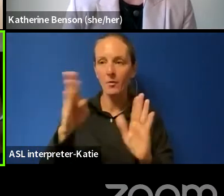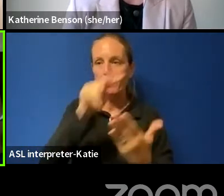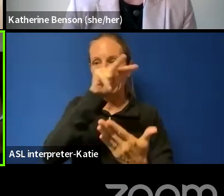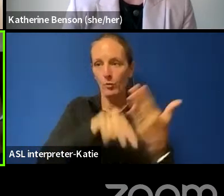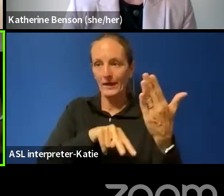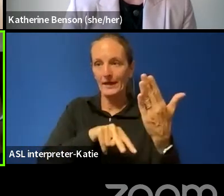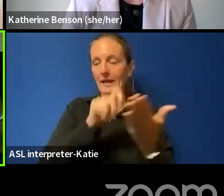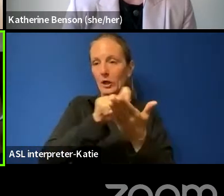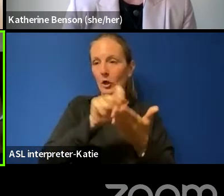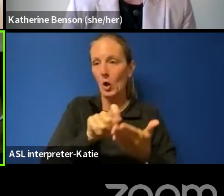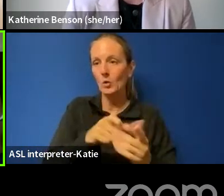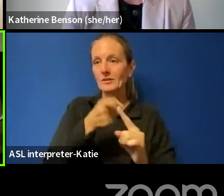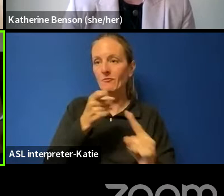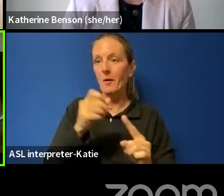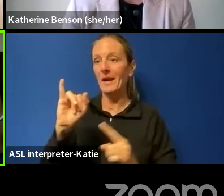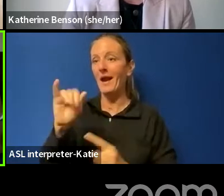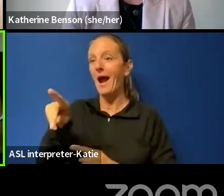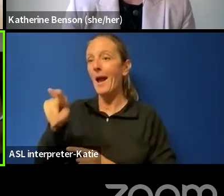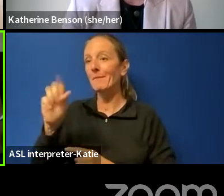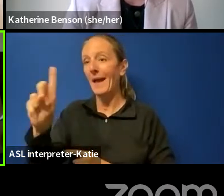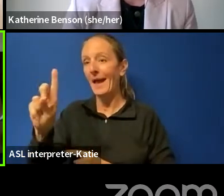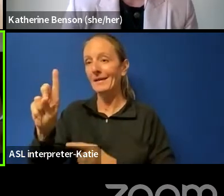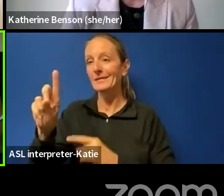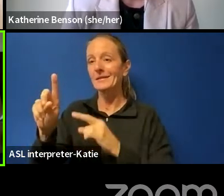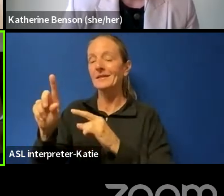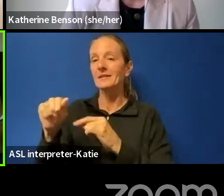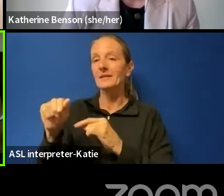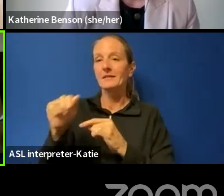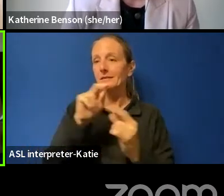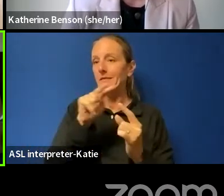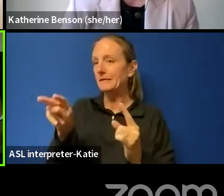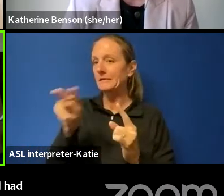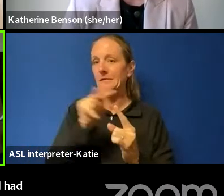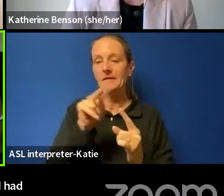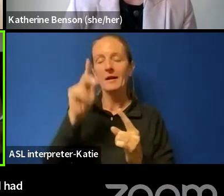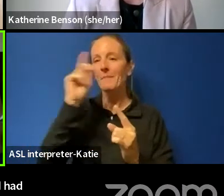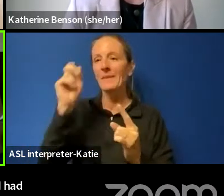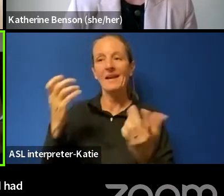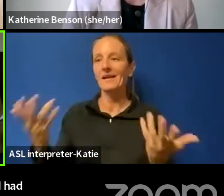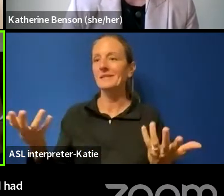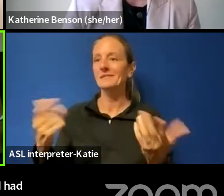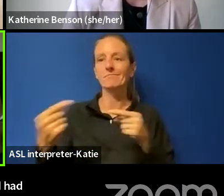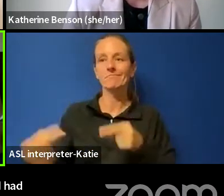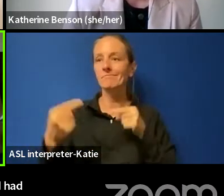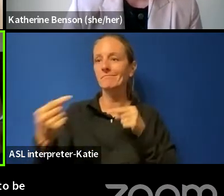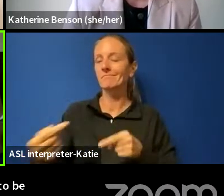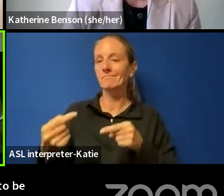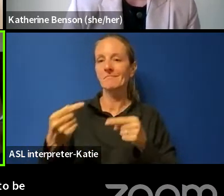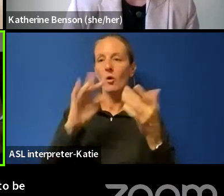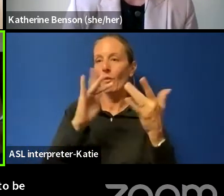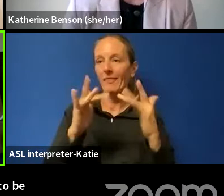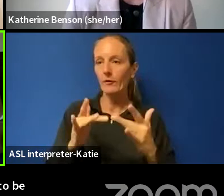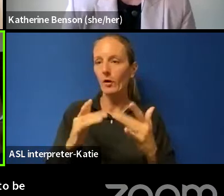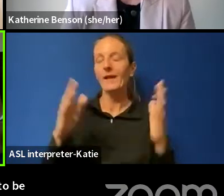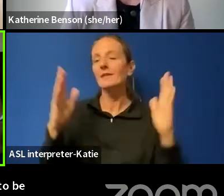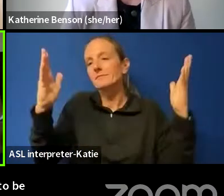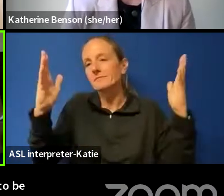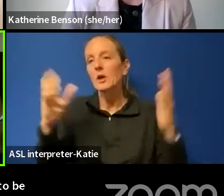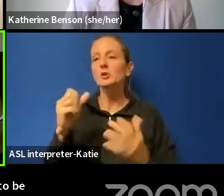notes from an iPad screen because my printer wasn't working, so I may be scrolling up and down a bit.